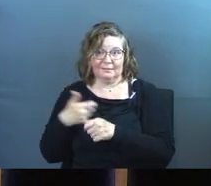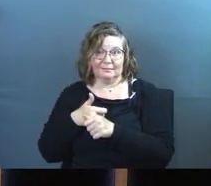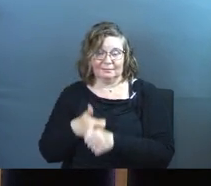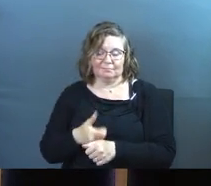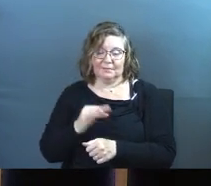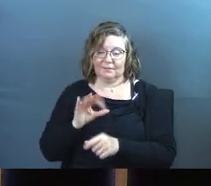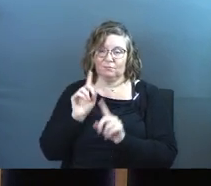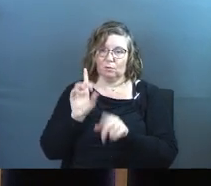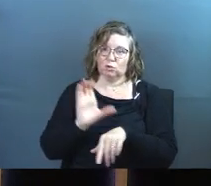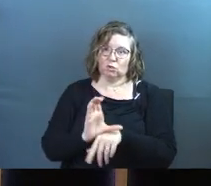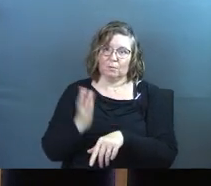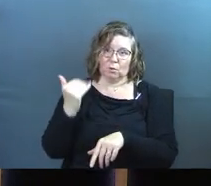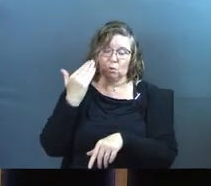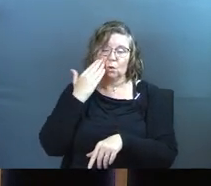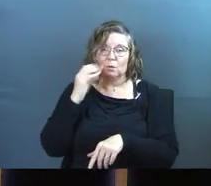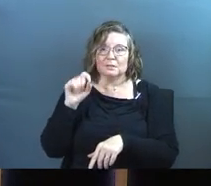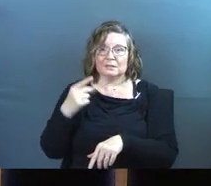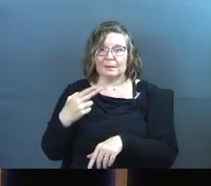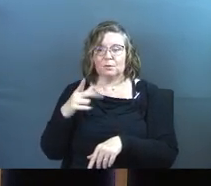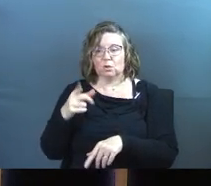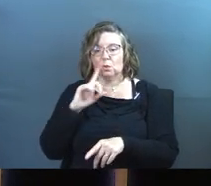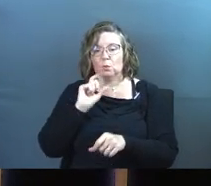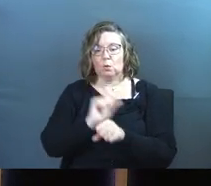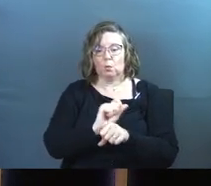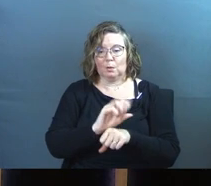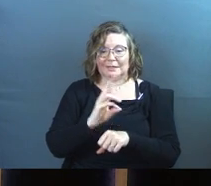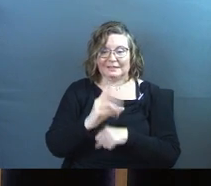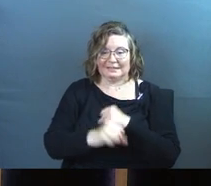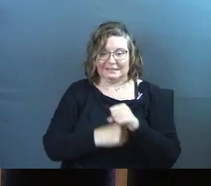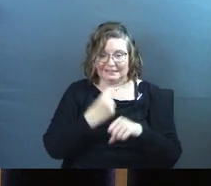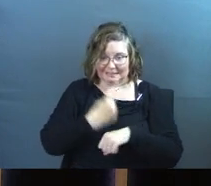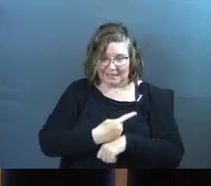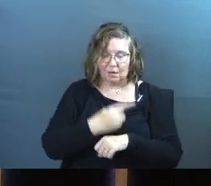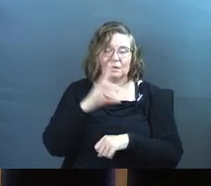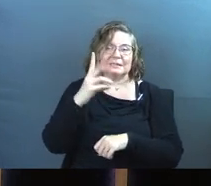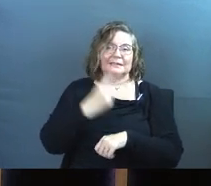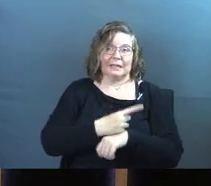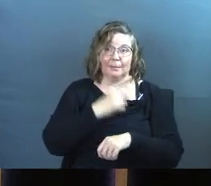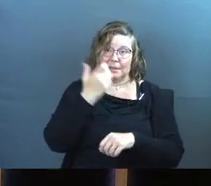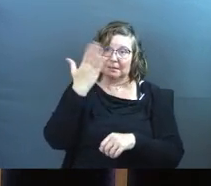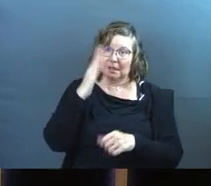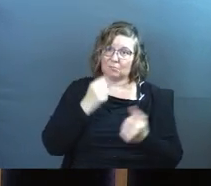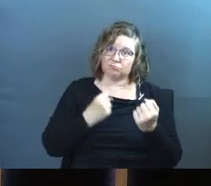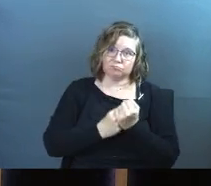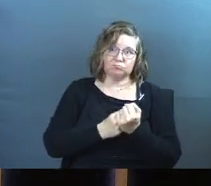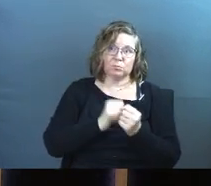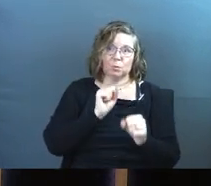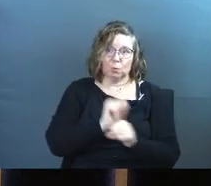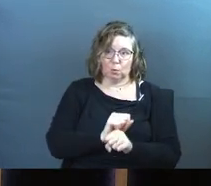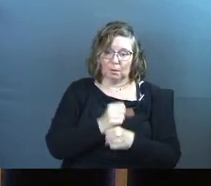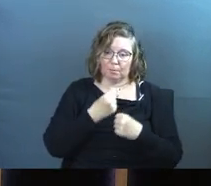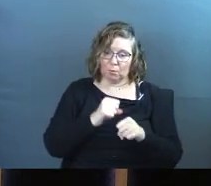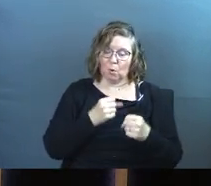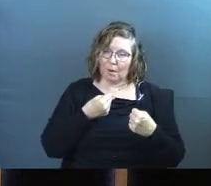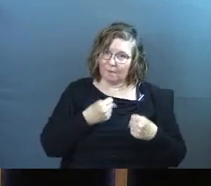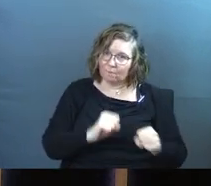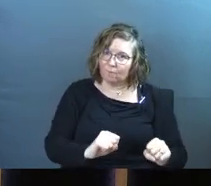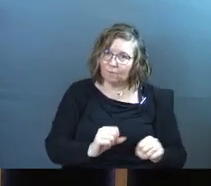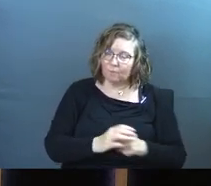If you've been in church before, you know that the Sabbath is you're going to work for six days because God's pro-work. He's pro-effort.